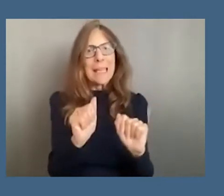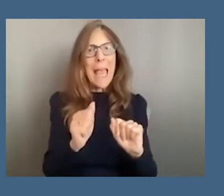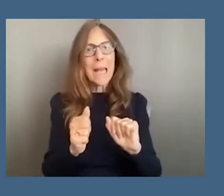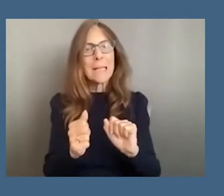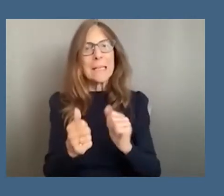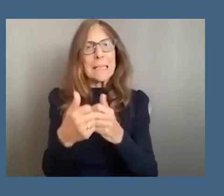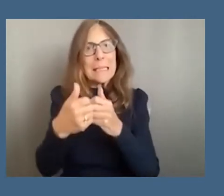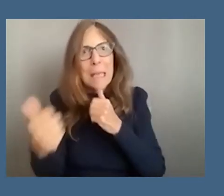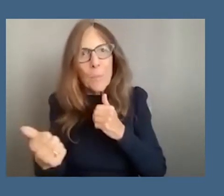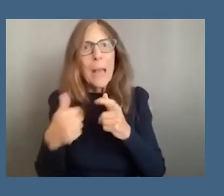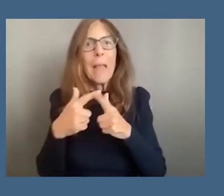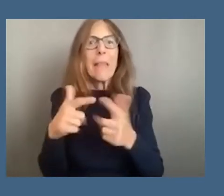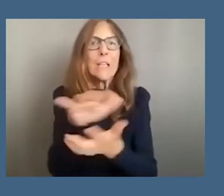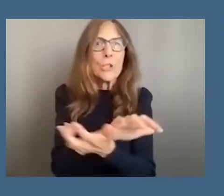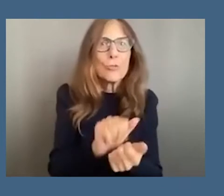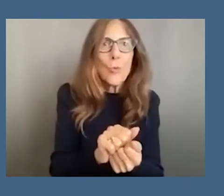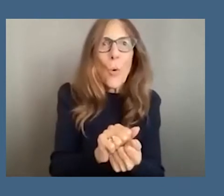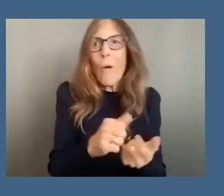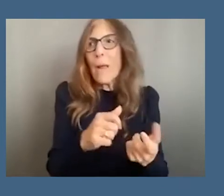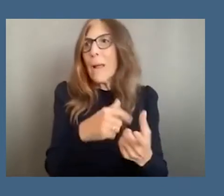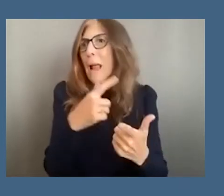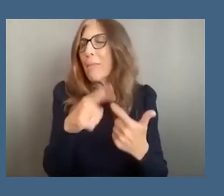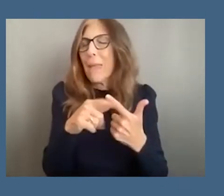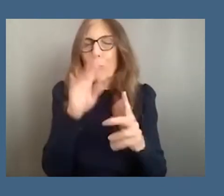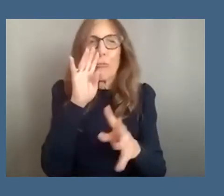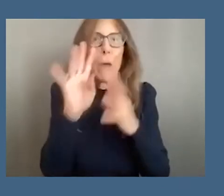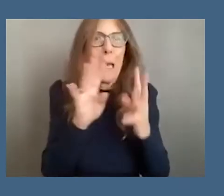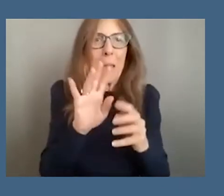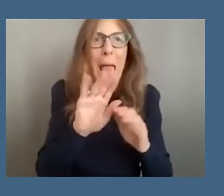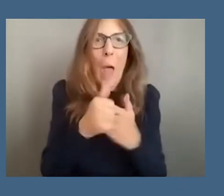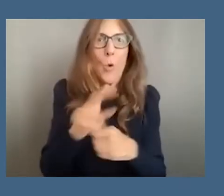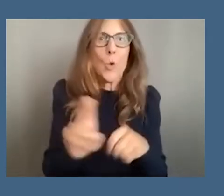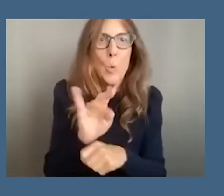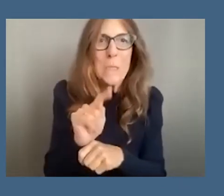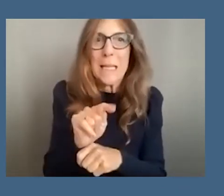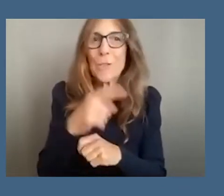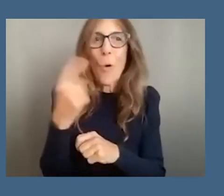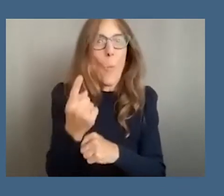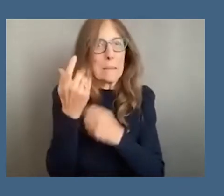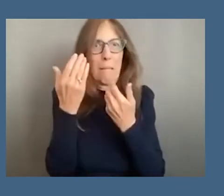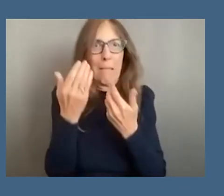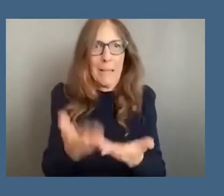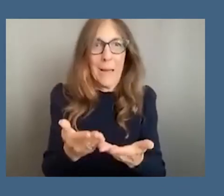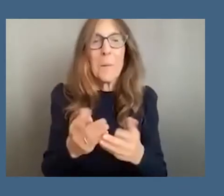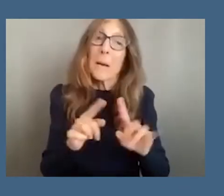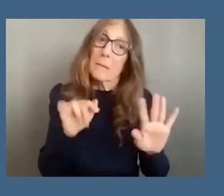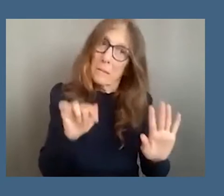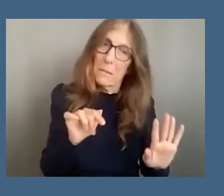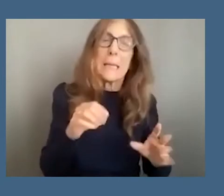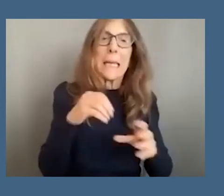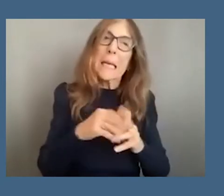has never been far uh from view although we in america in this hemisphere we have a different perspective